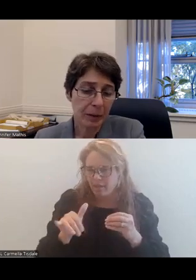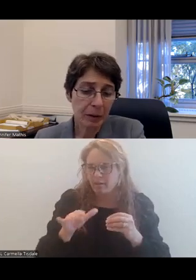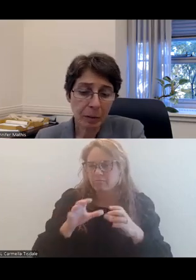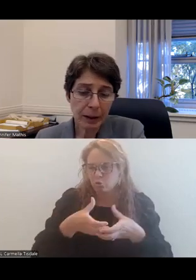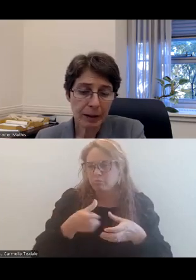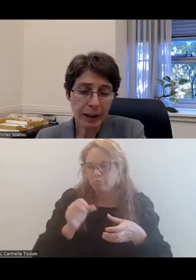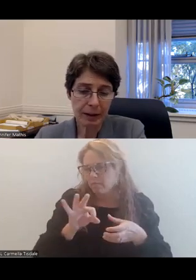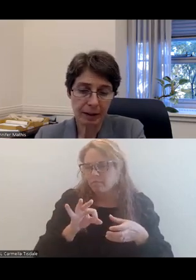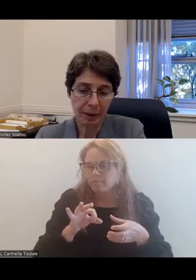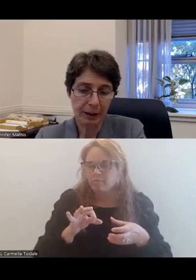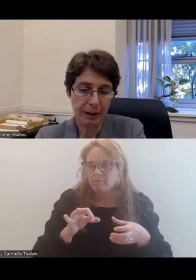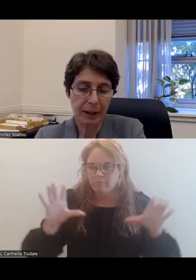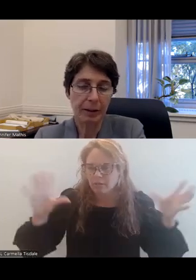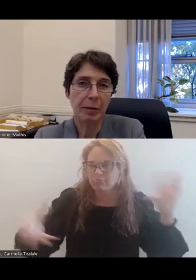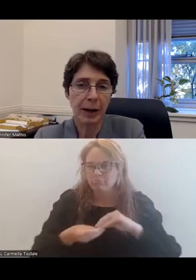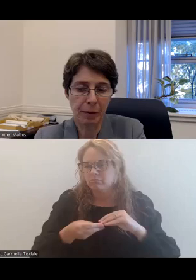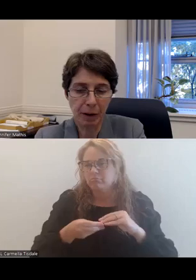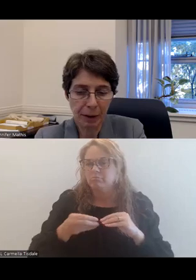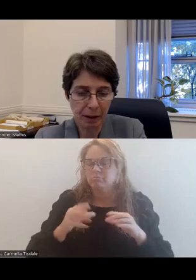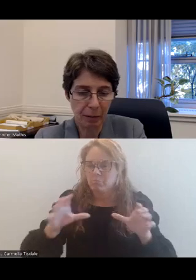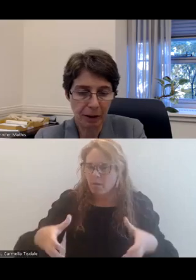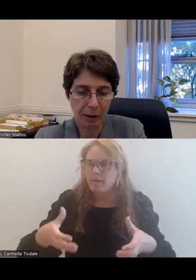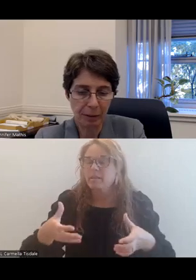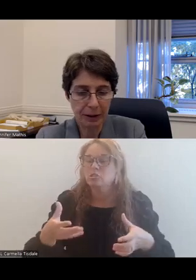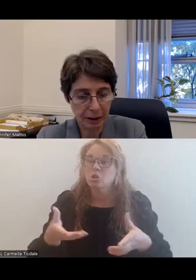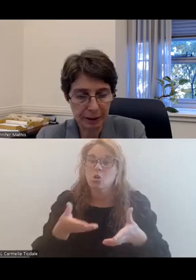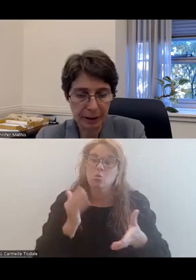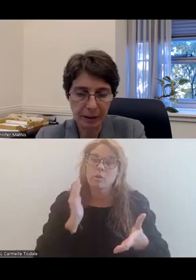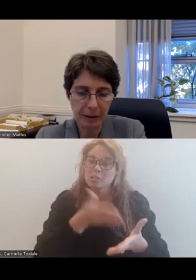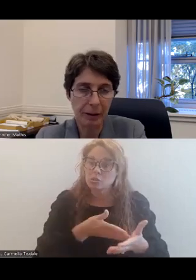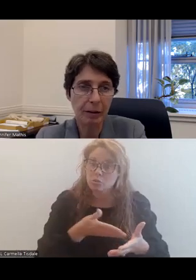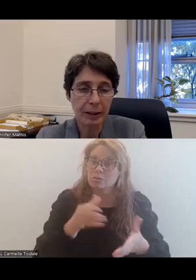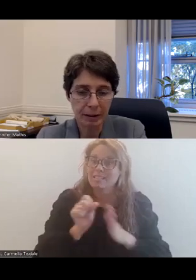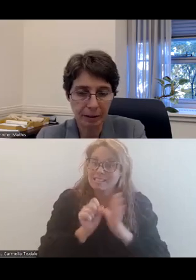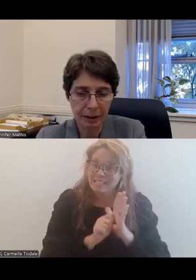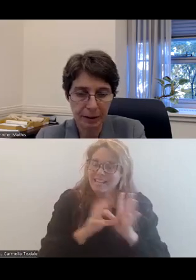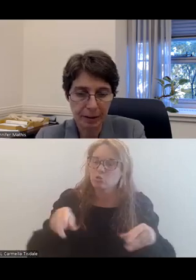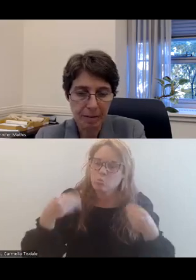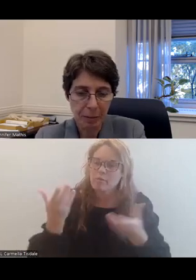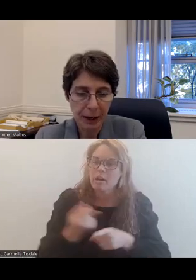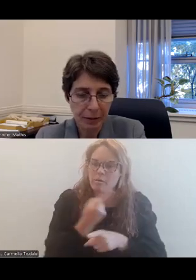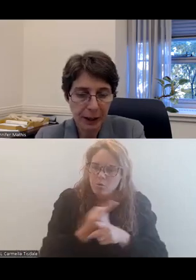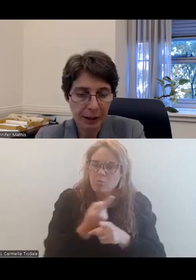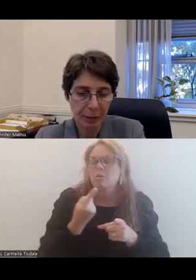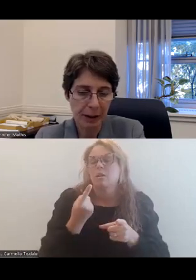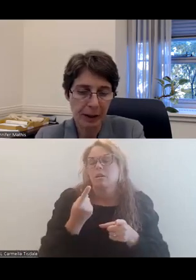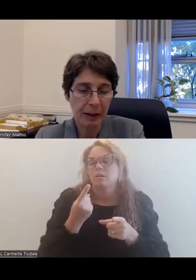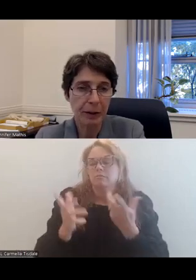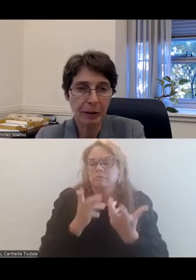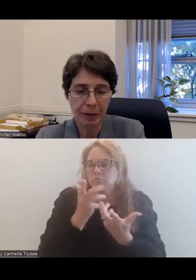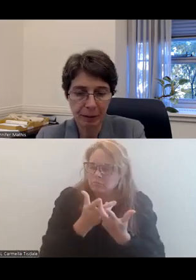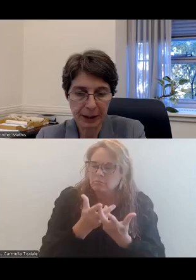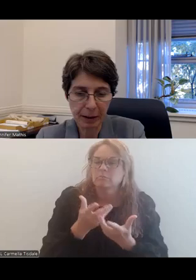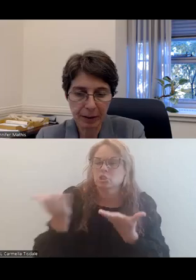So we are seeking to compel the state to provide appropriate home and community-based services, including crisis services, behavior management,